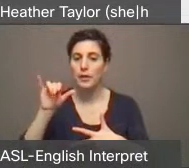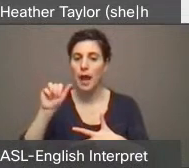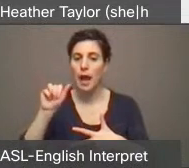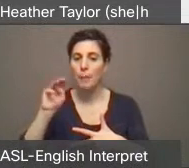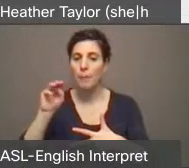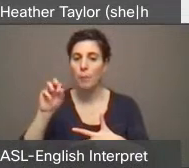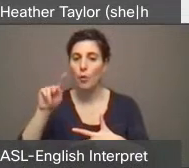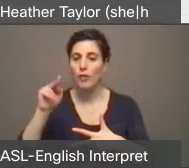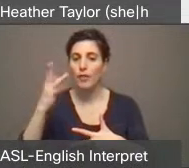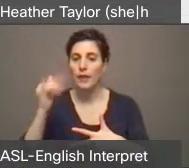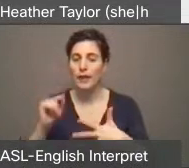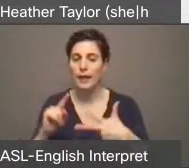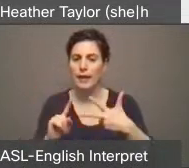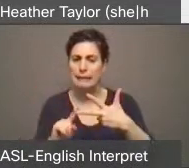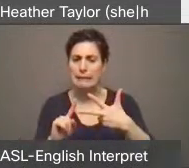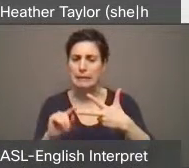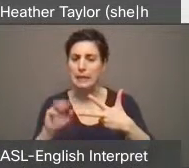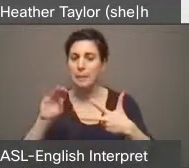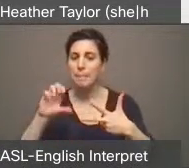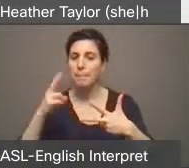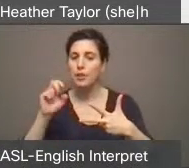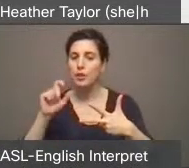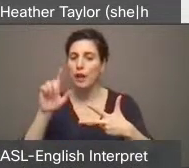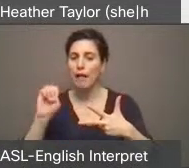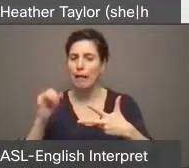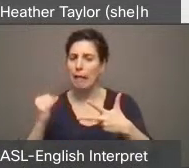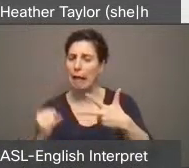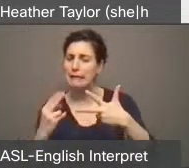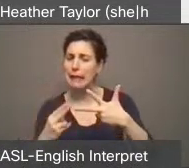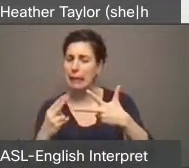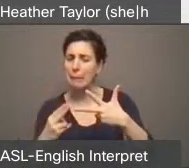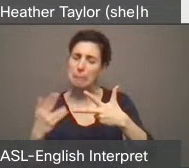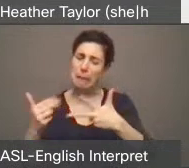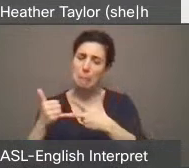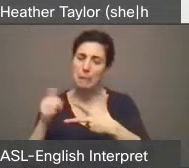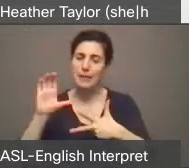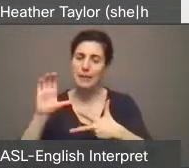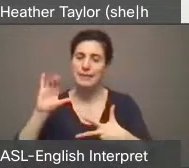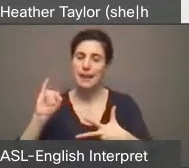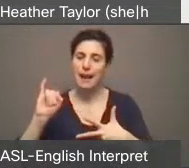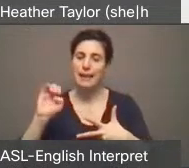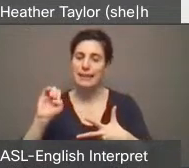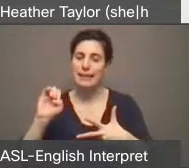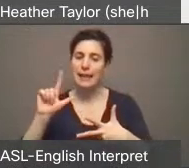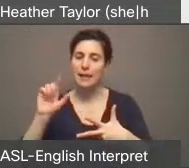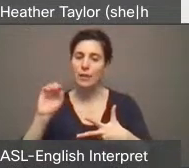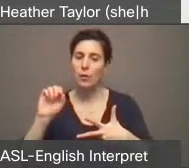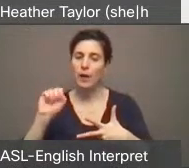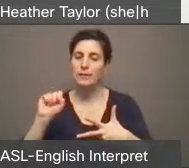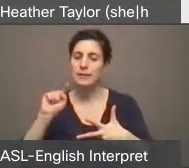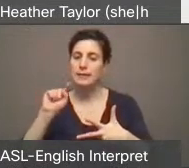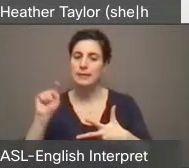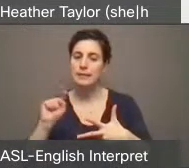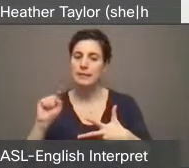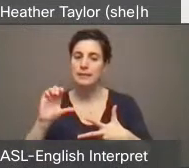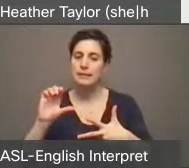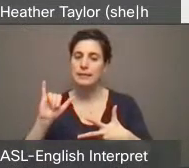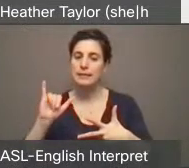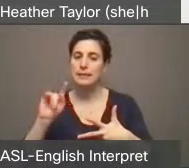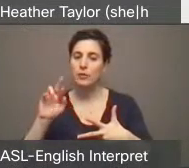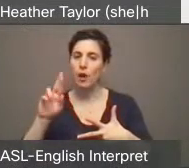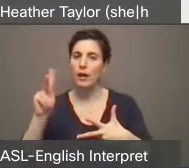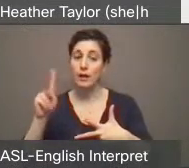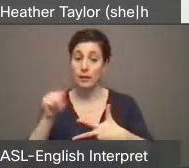pronounce that last one? It's a tough one. You're going to have to help me on that one, Michelle, when we get there. Johan Denora.